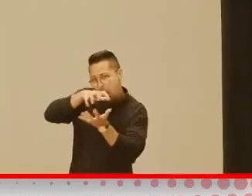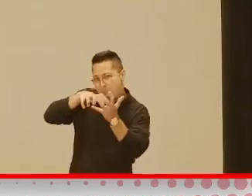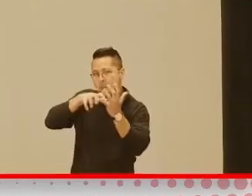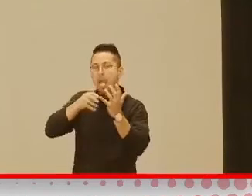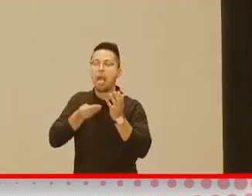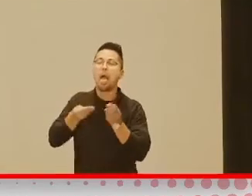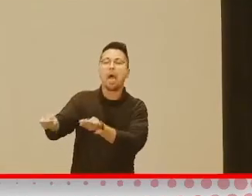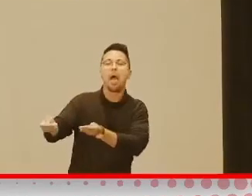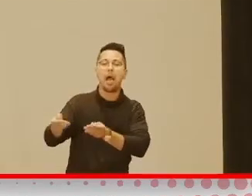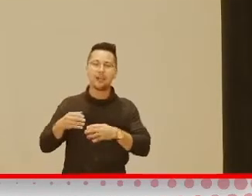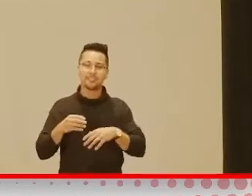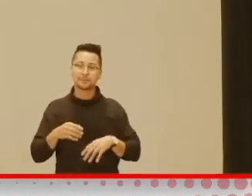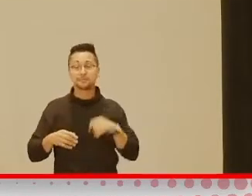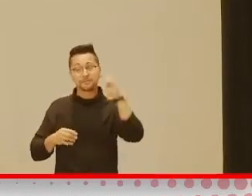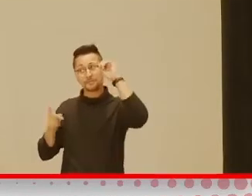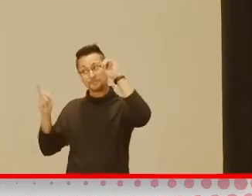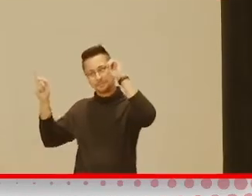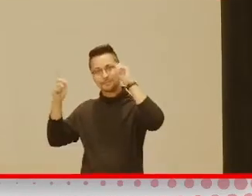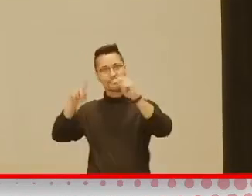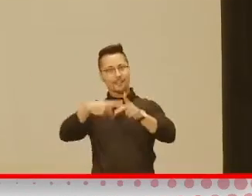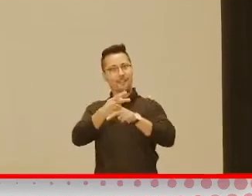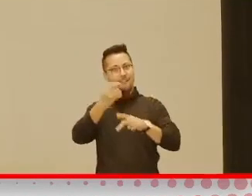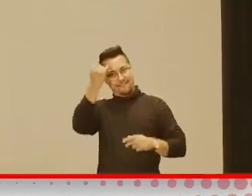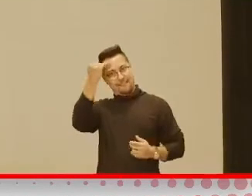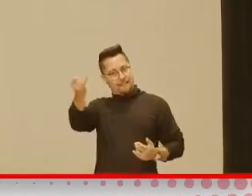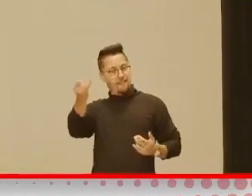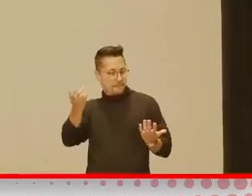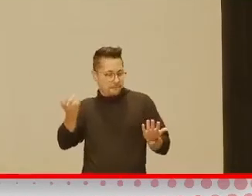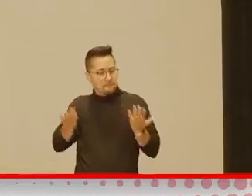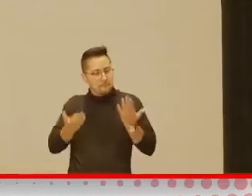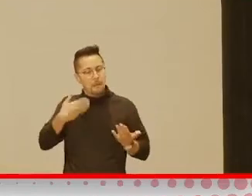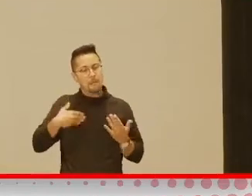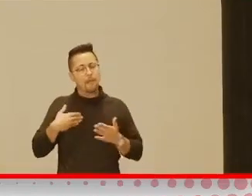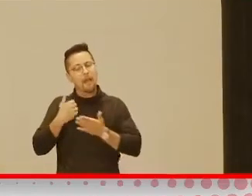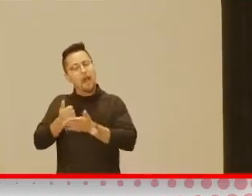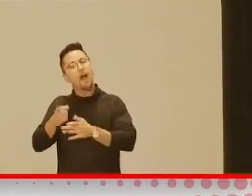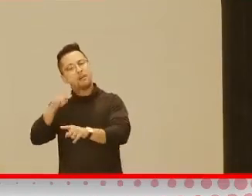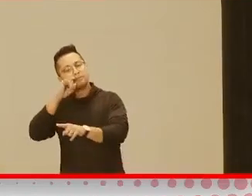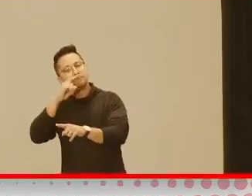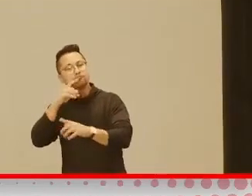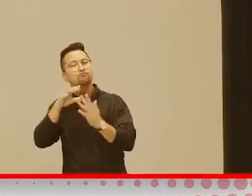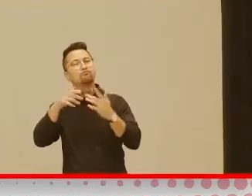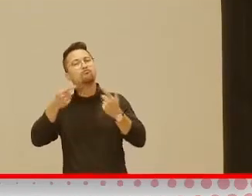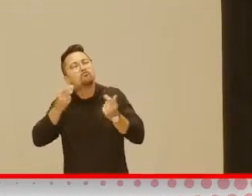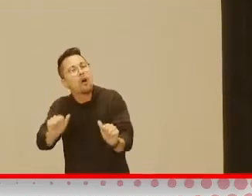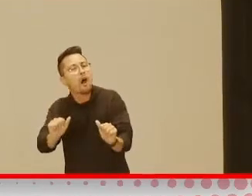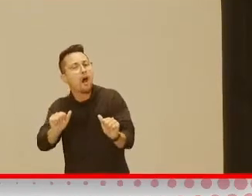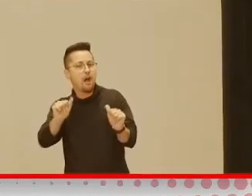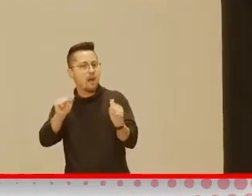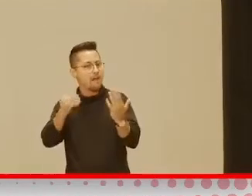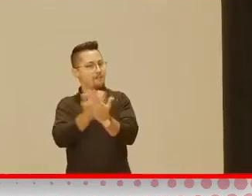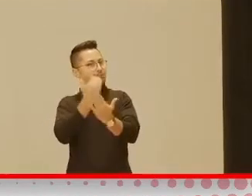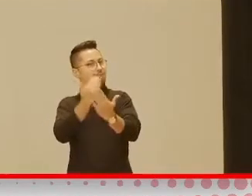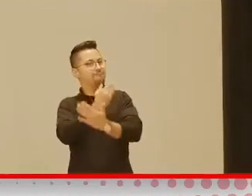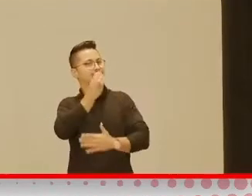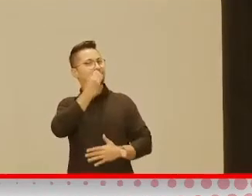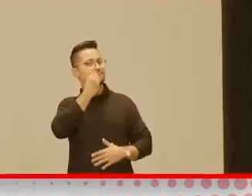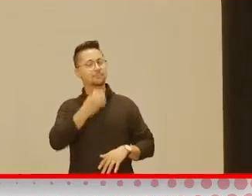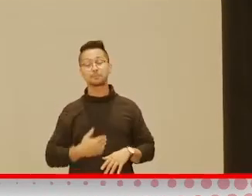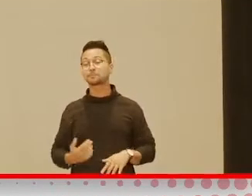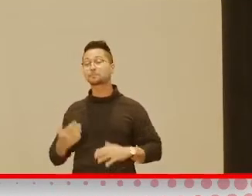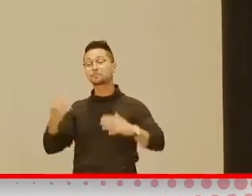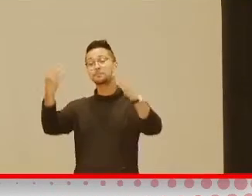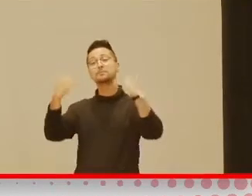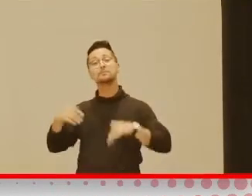help children to try new things. So, now let's move to the outside.